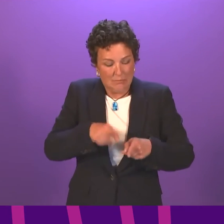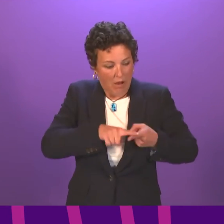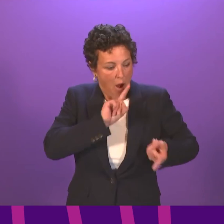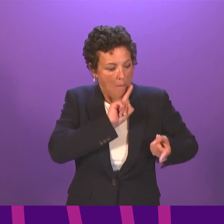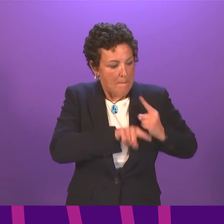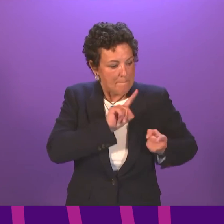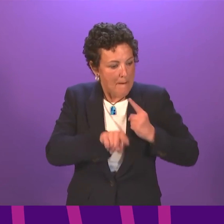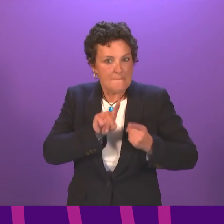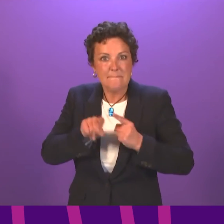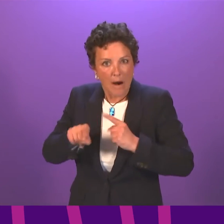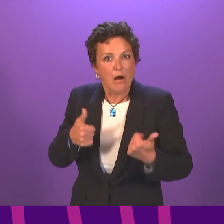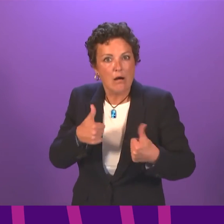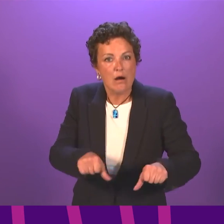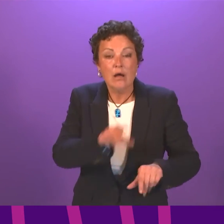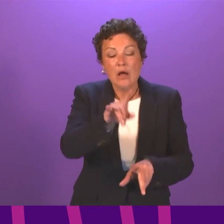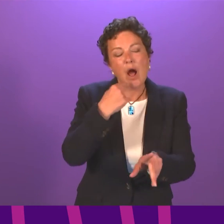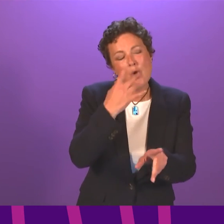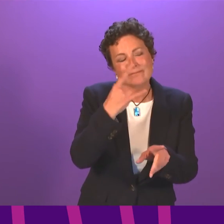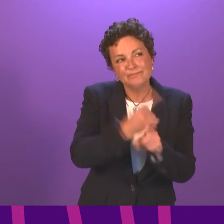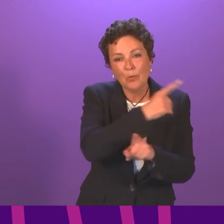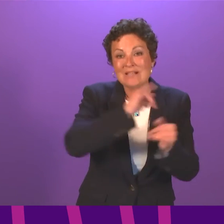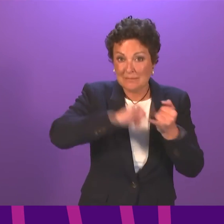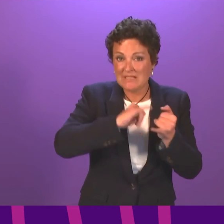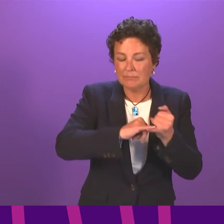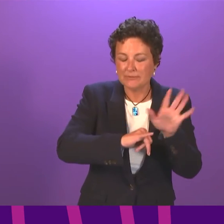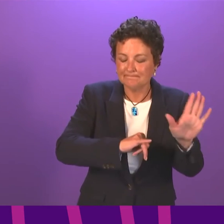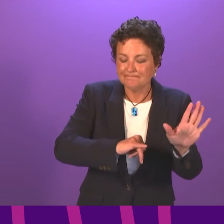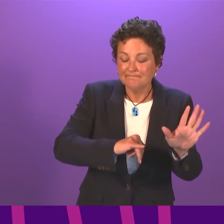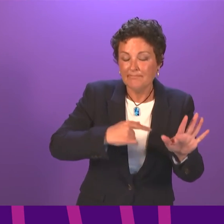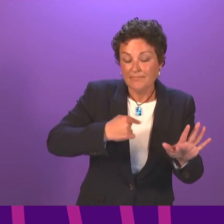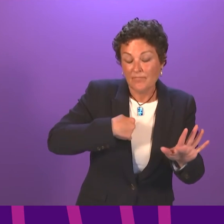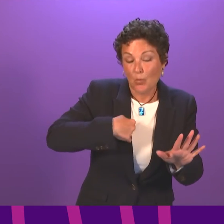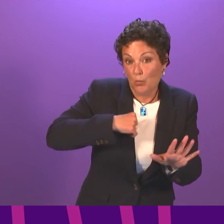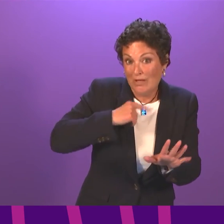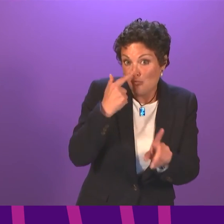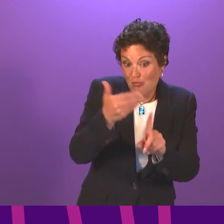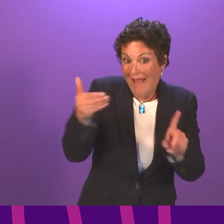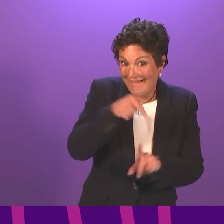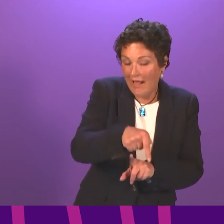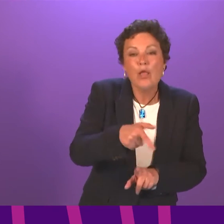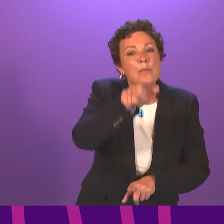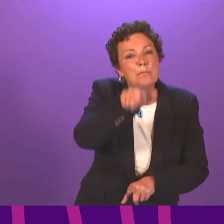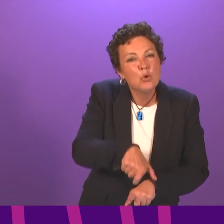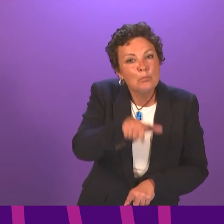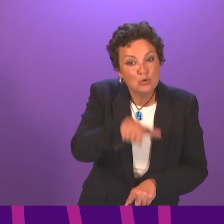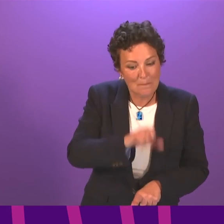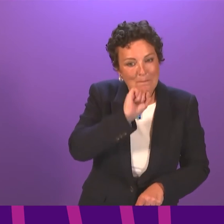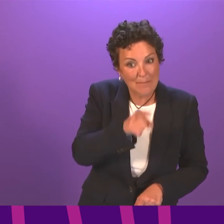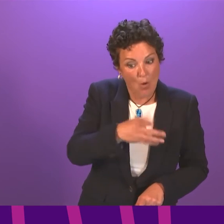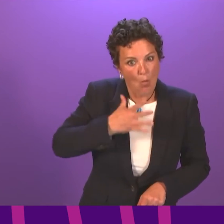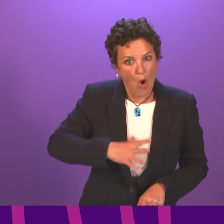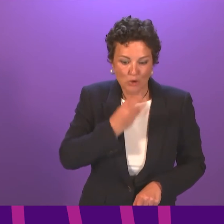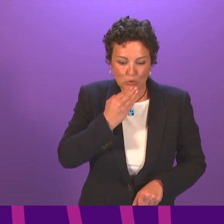that September point, there is a need and this is recognised for the pupils that will be taking advantage of that